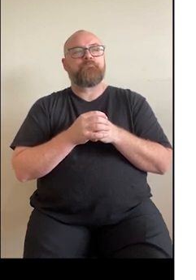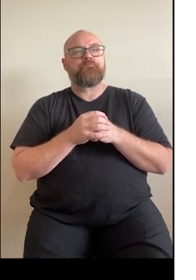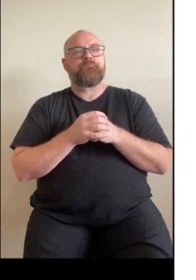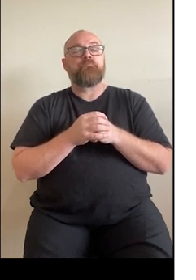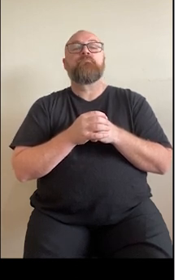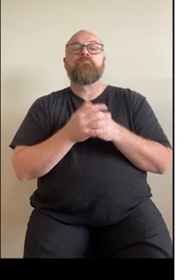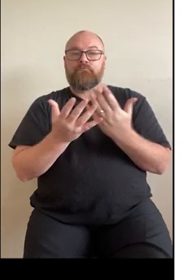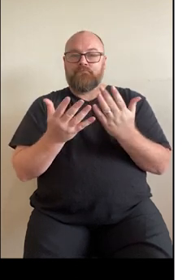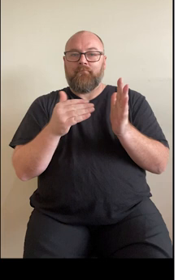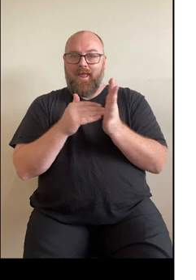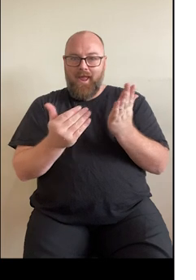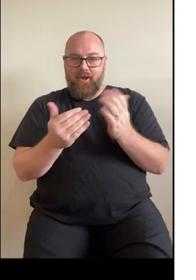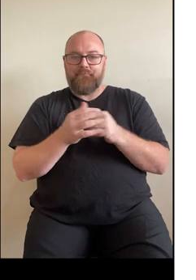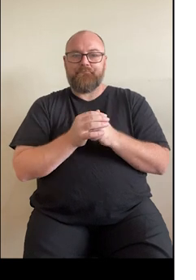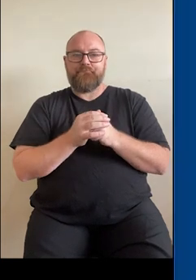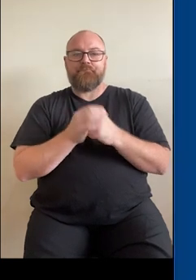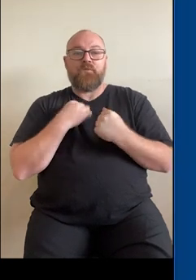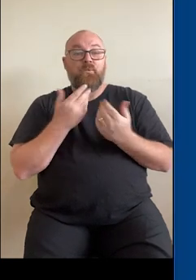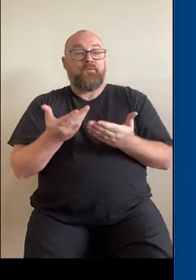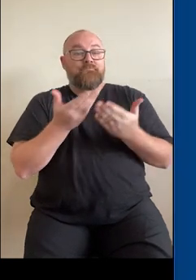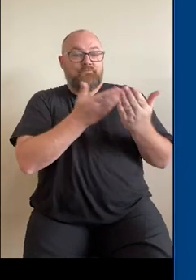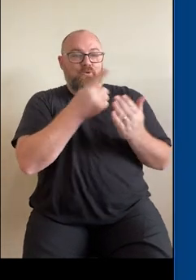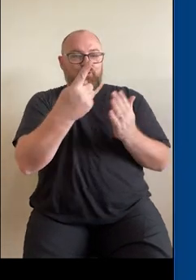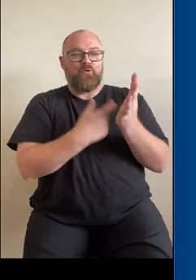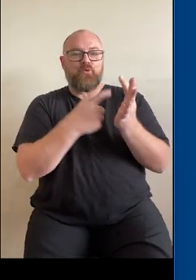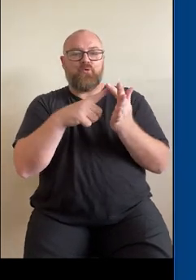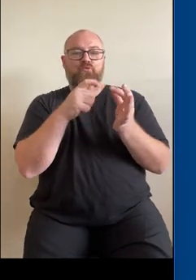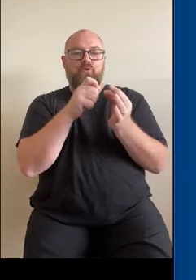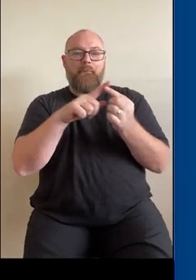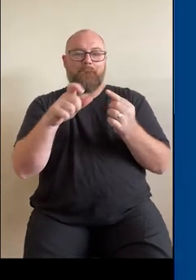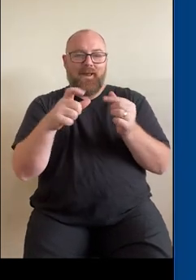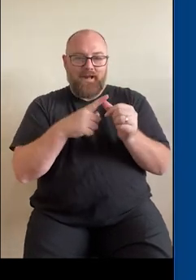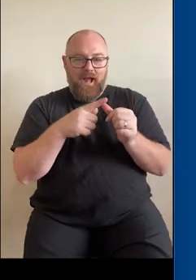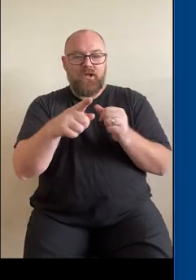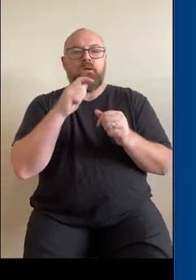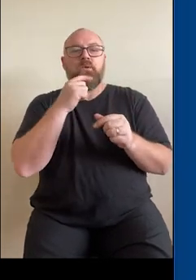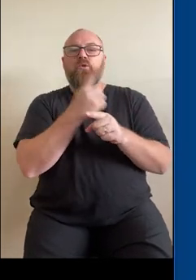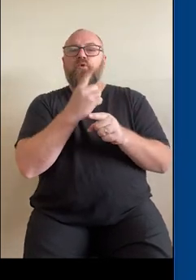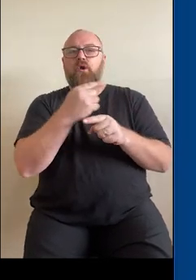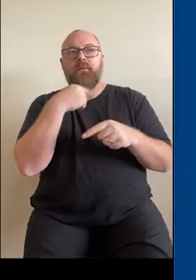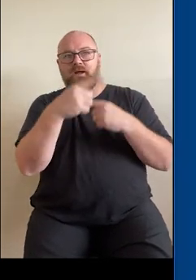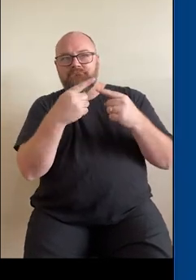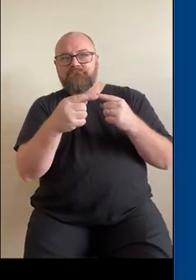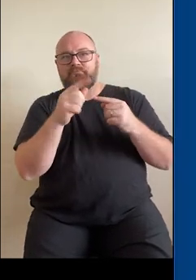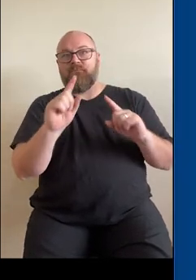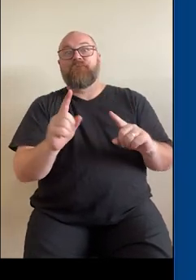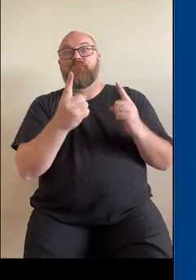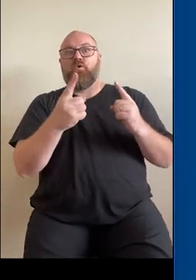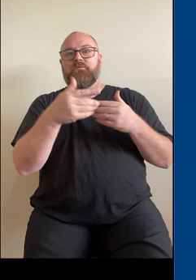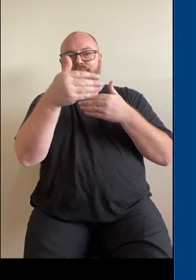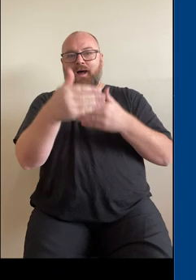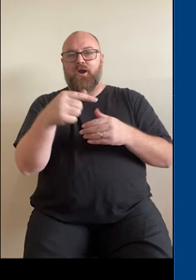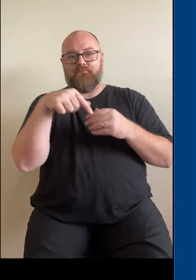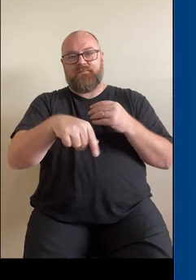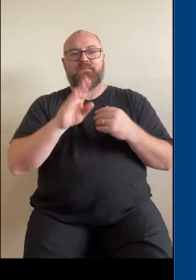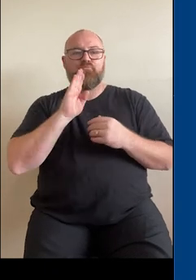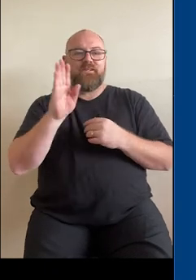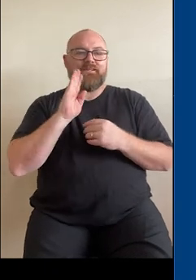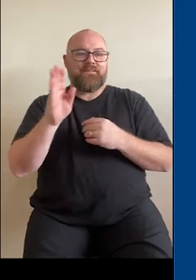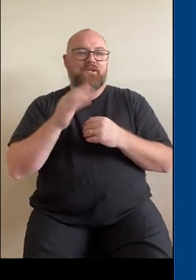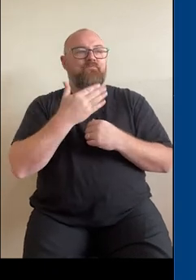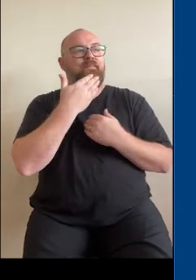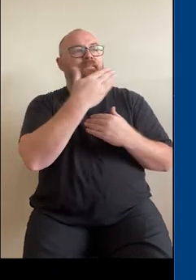So now I'd like to hand over to Rebecca who's going to take us through the first part of the presentation. Thanks Rebecca.